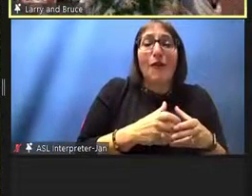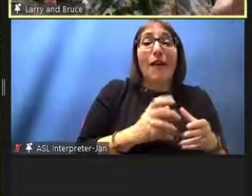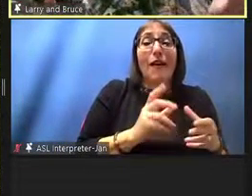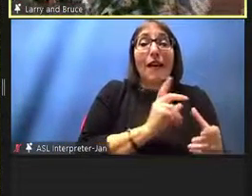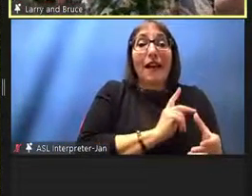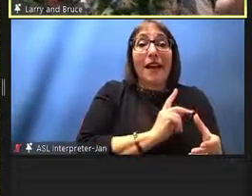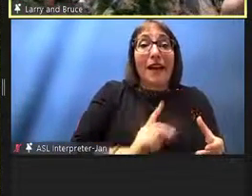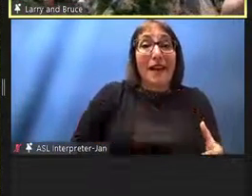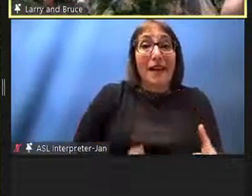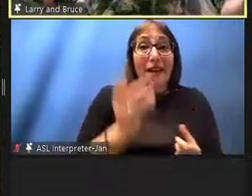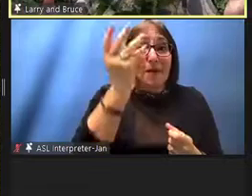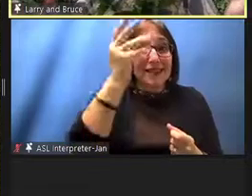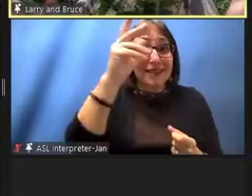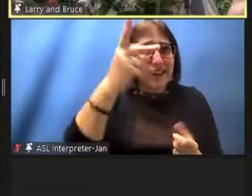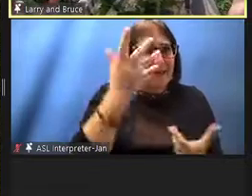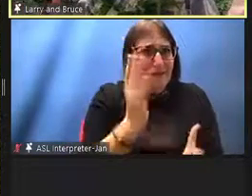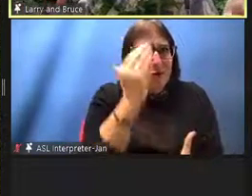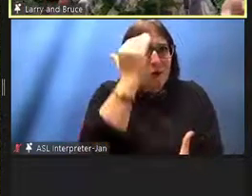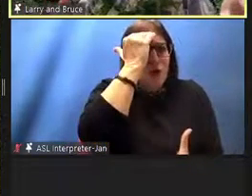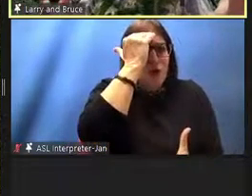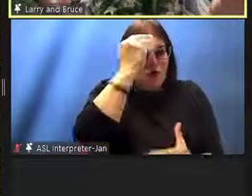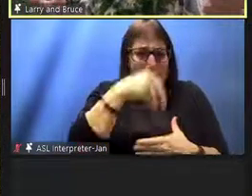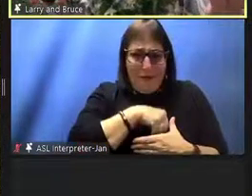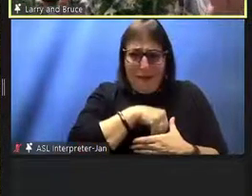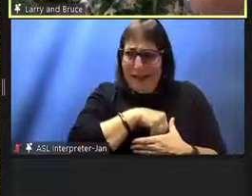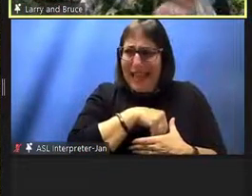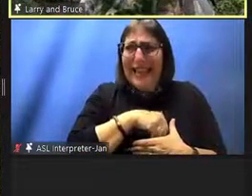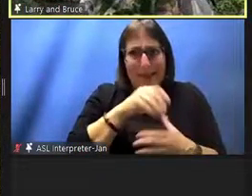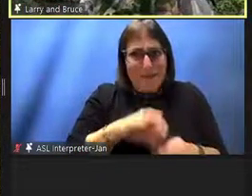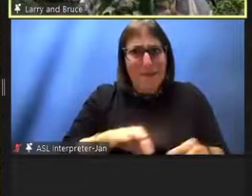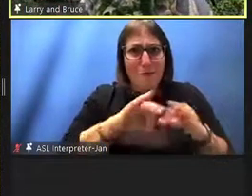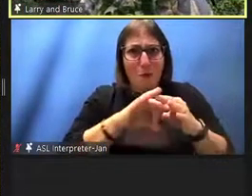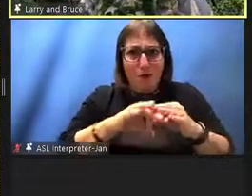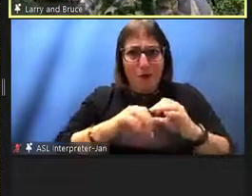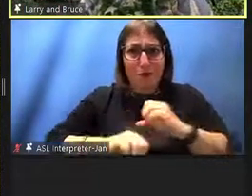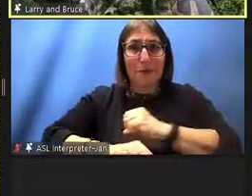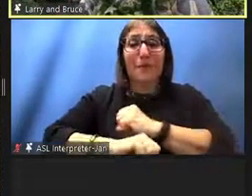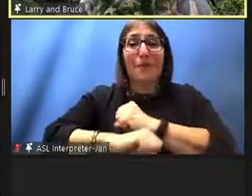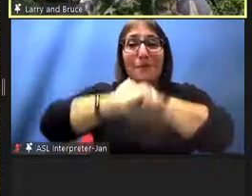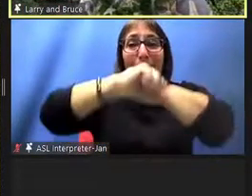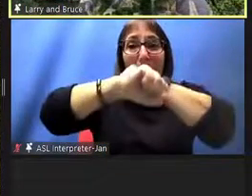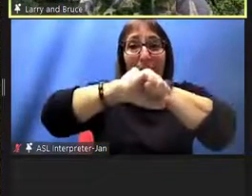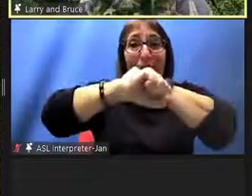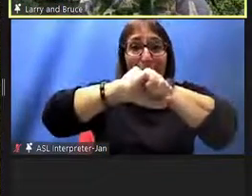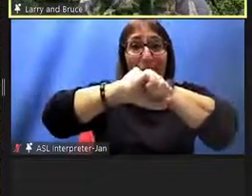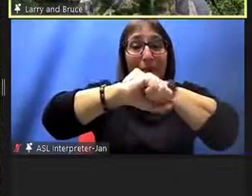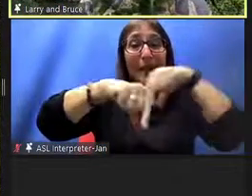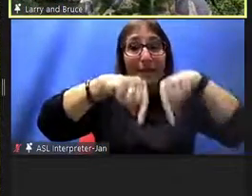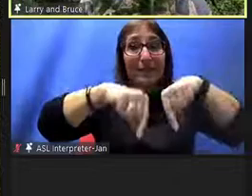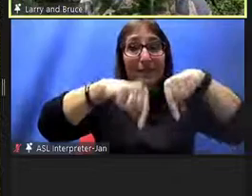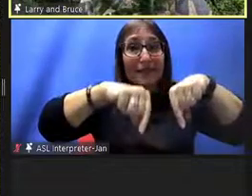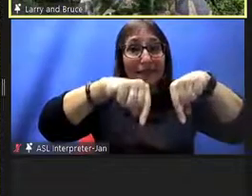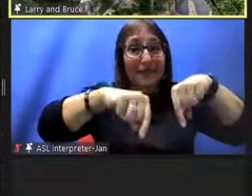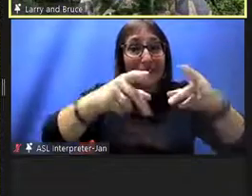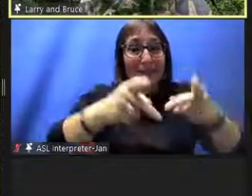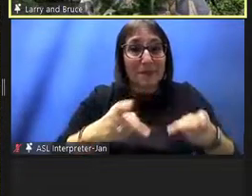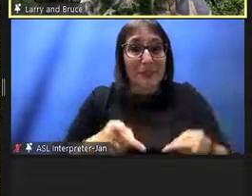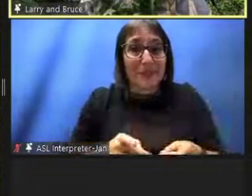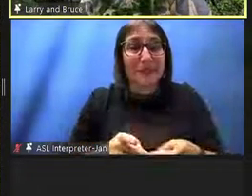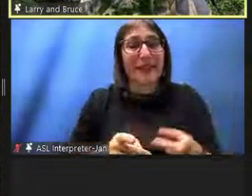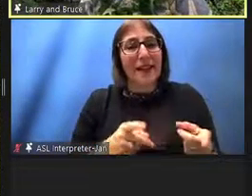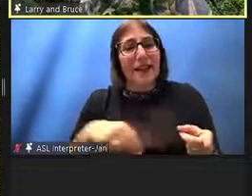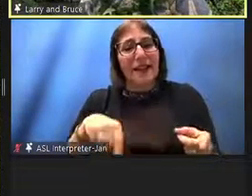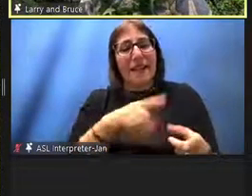new people and their ways they they noticed of course immediately